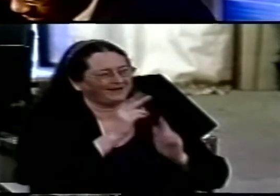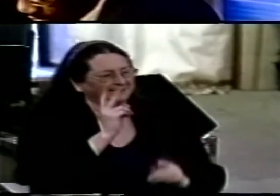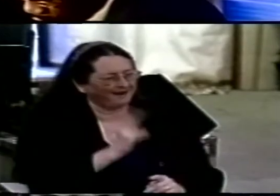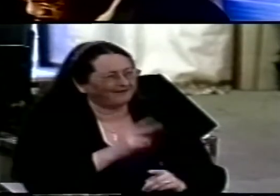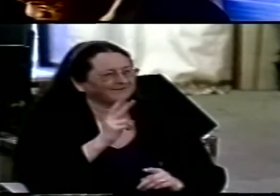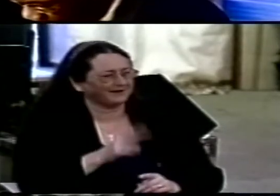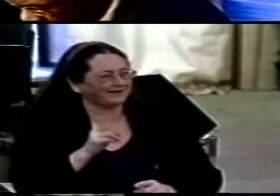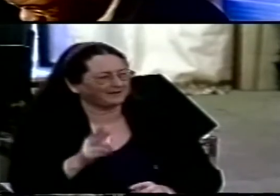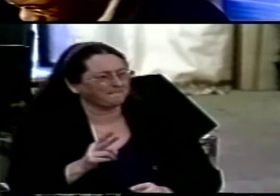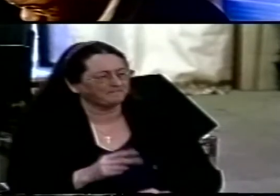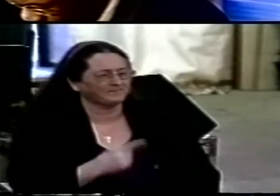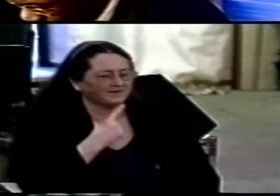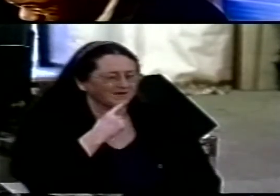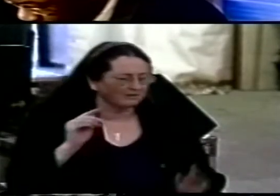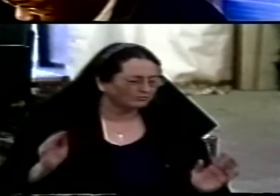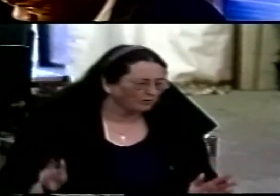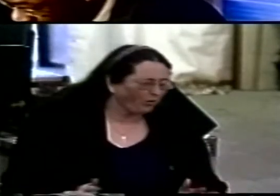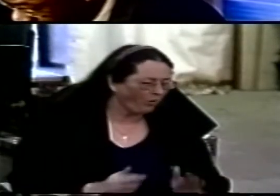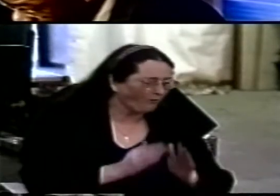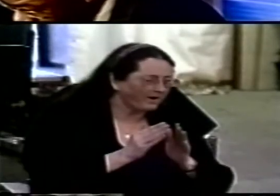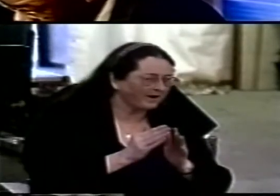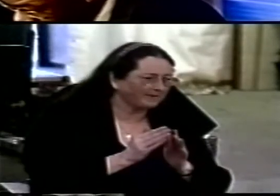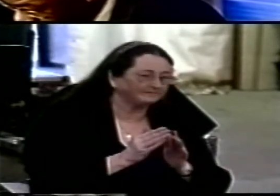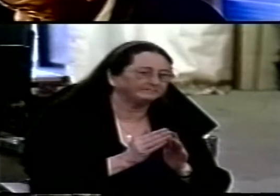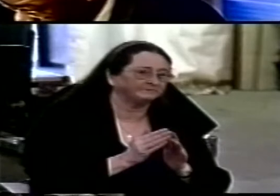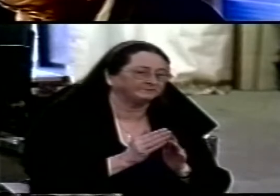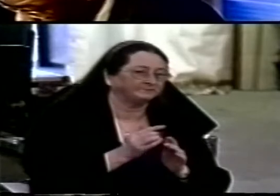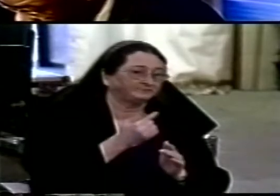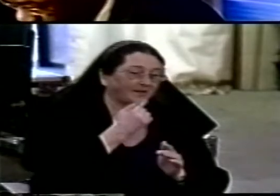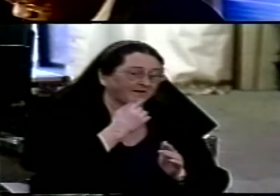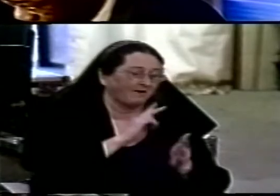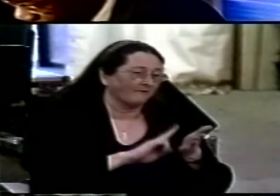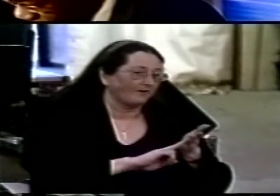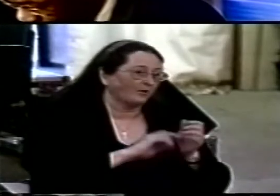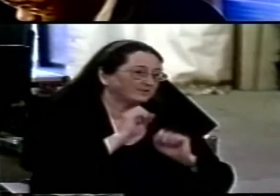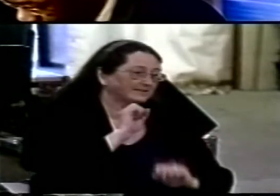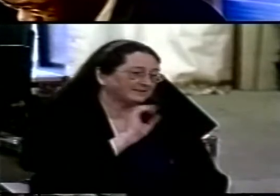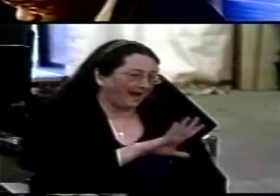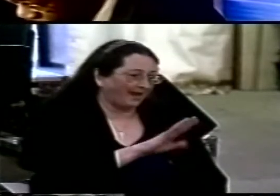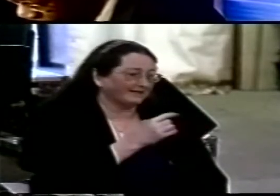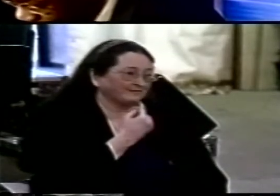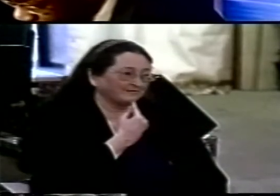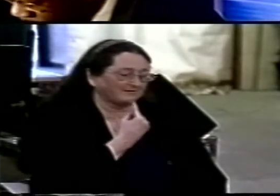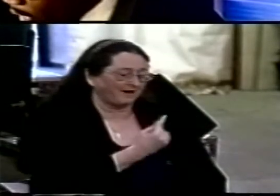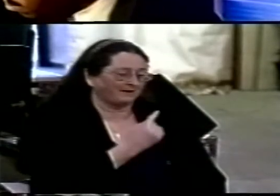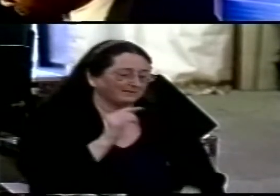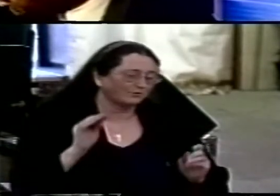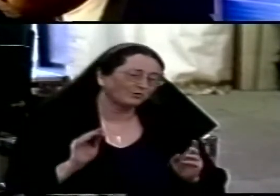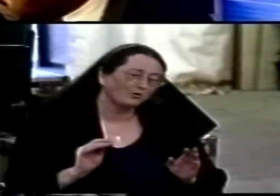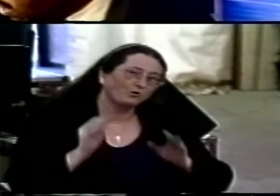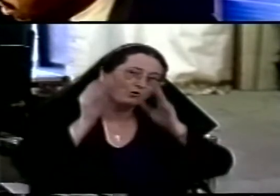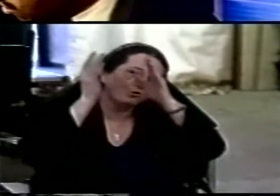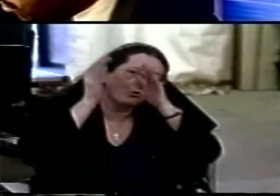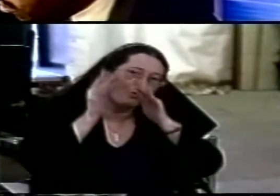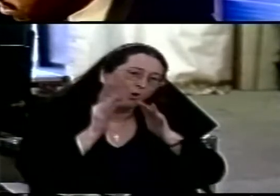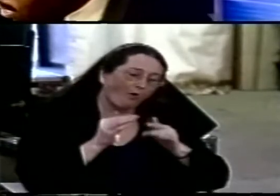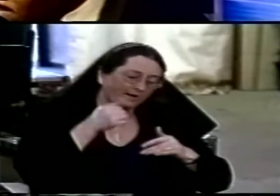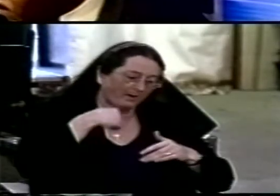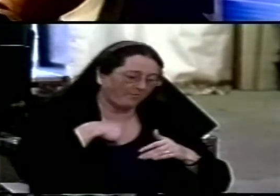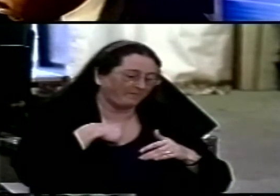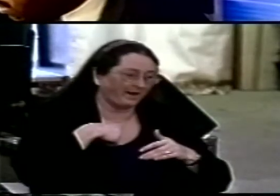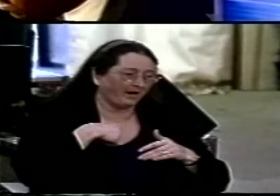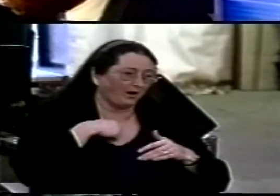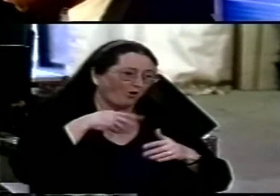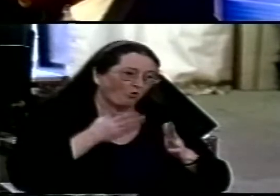the glory and glory he said verse 10 of the same chapter has come to me through